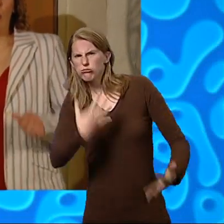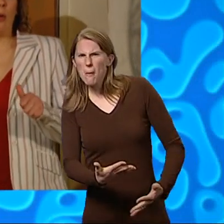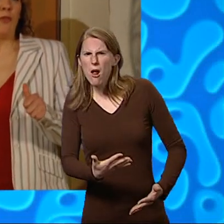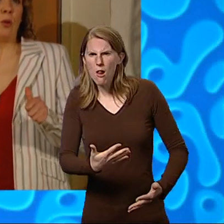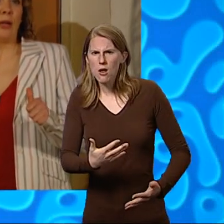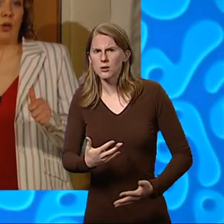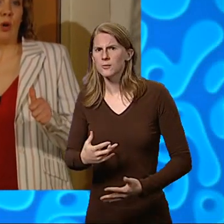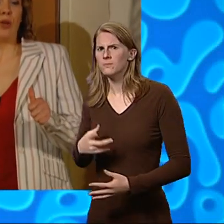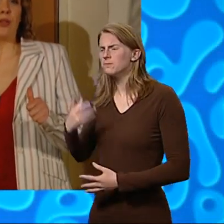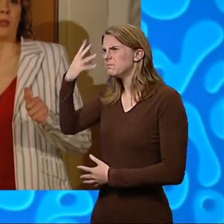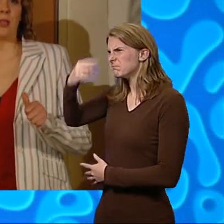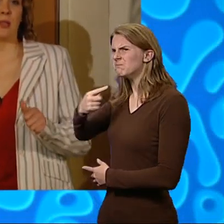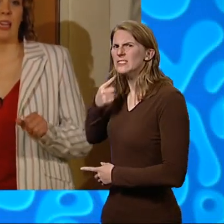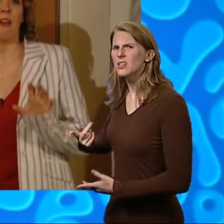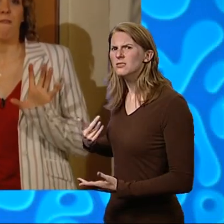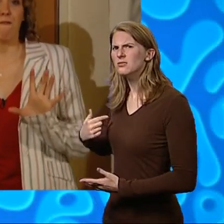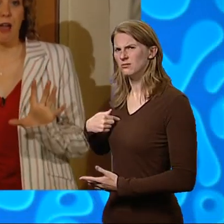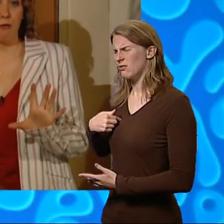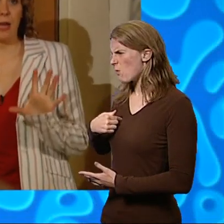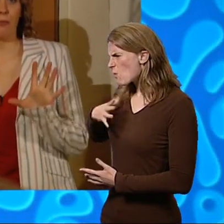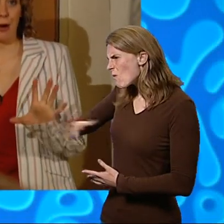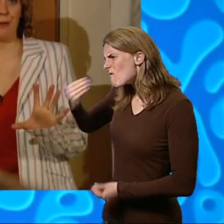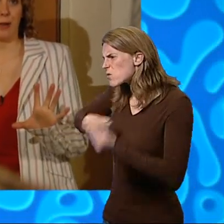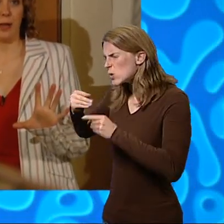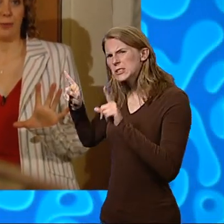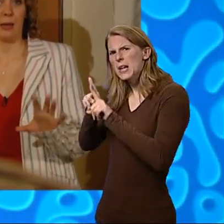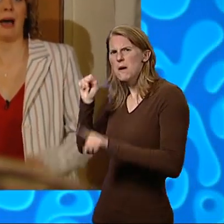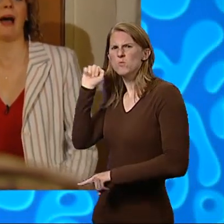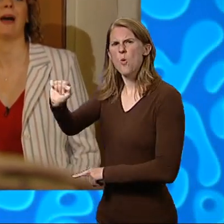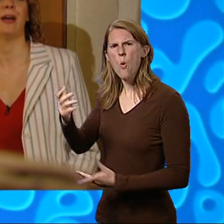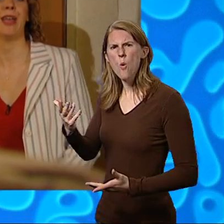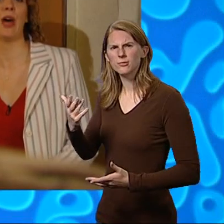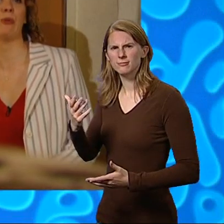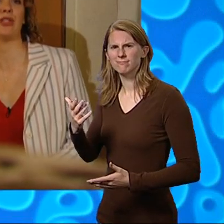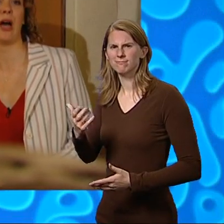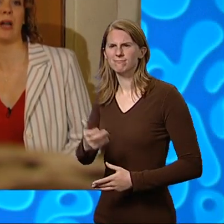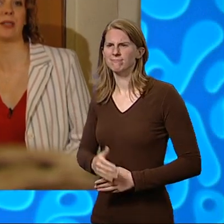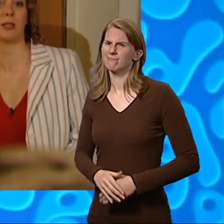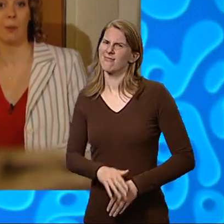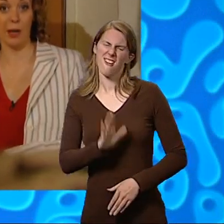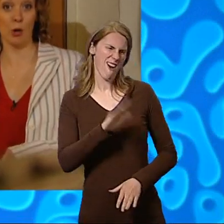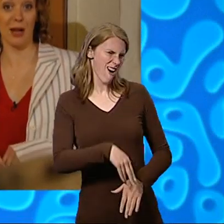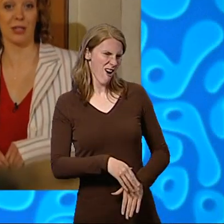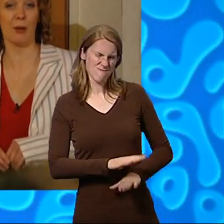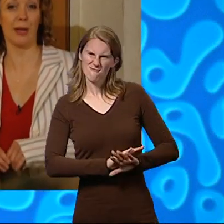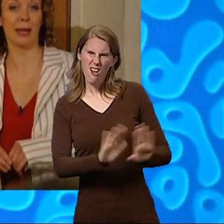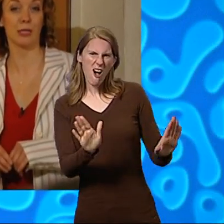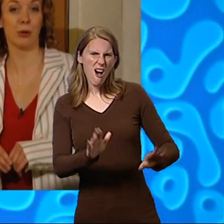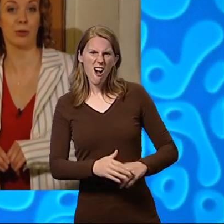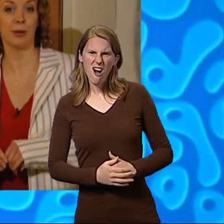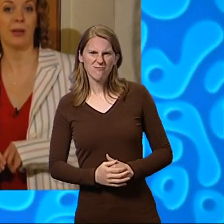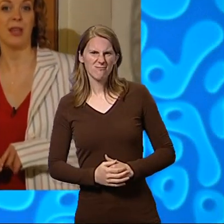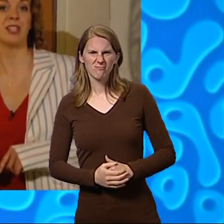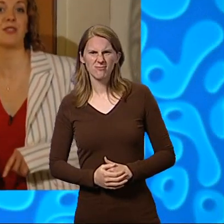We want food like yours, said Ziggy very bravely. Ha! No chance, bellowed Patagonia